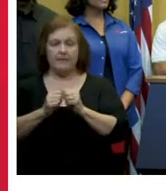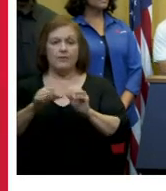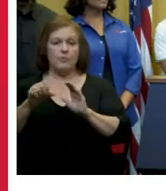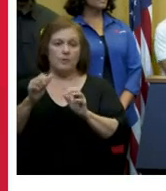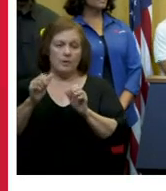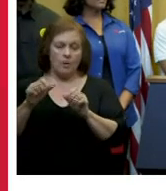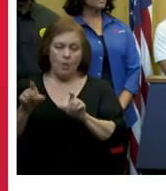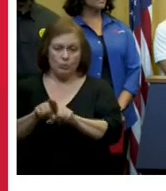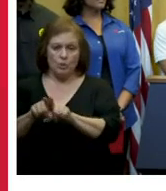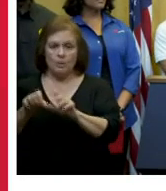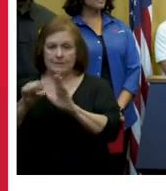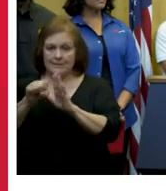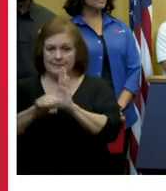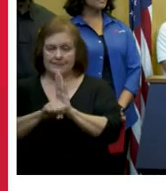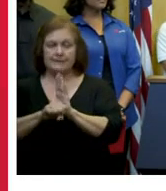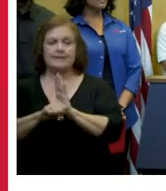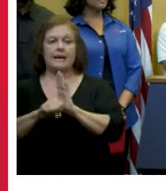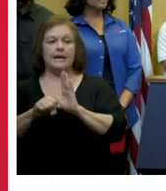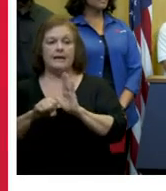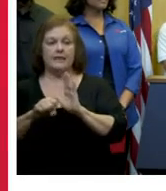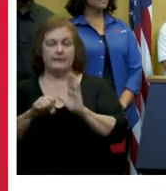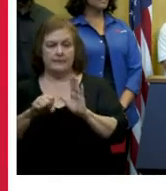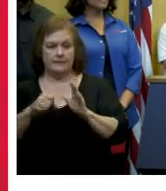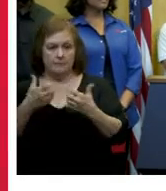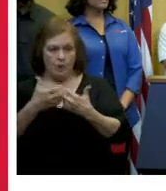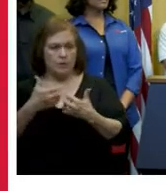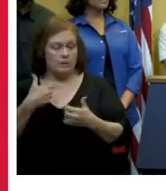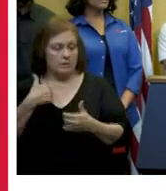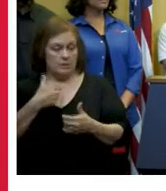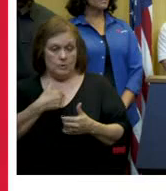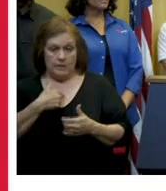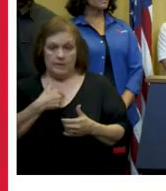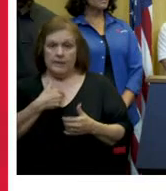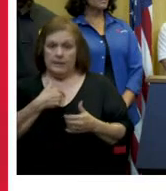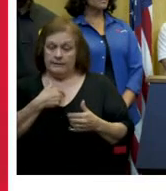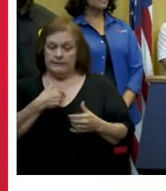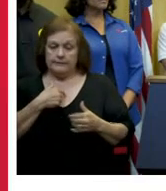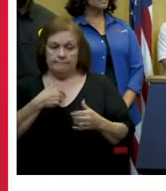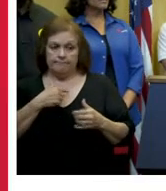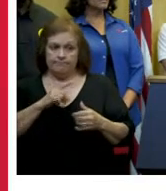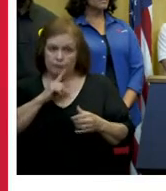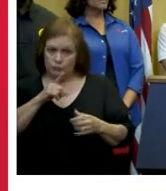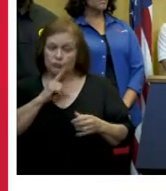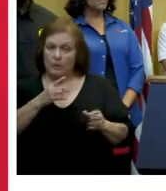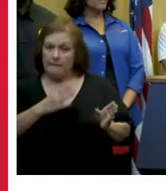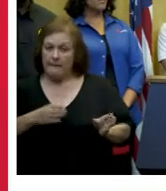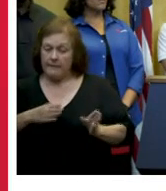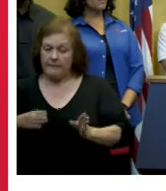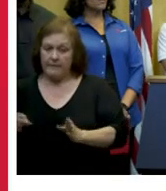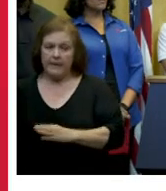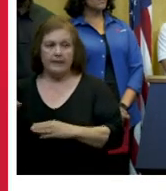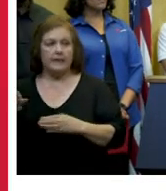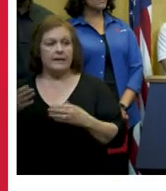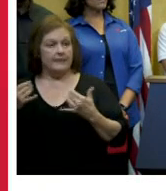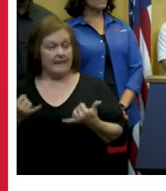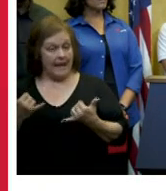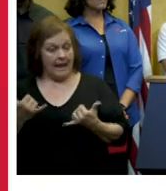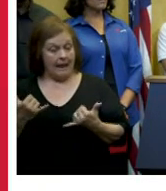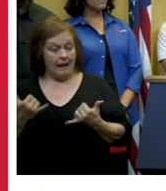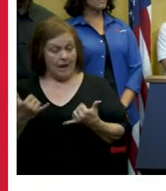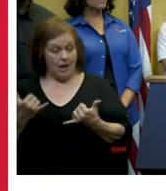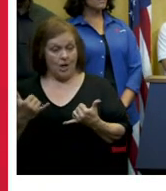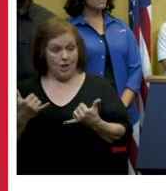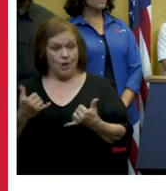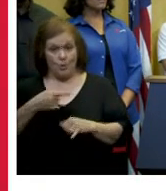state and federal partners is as well prepared as we can possibly be for this particular storm and now of course it's up to the